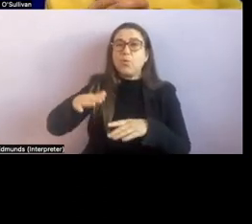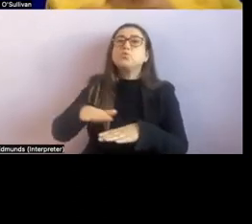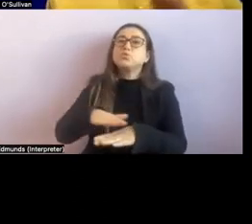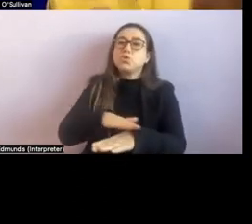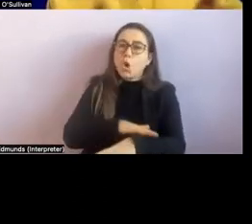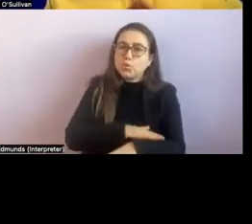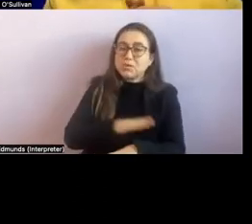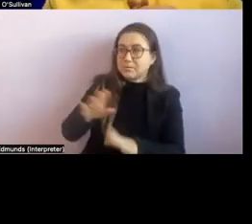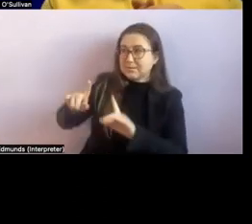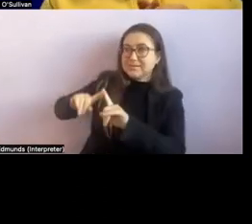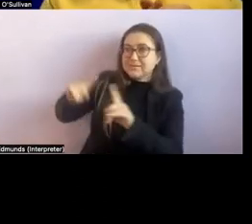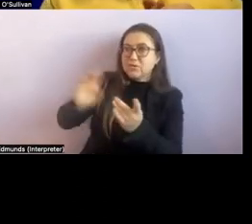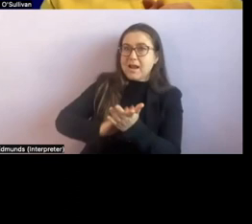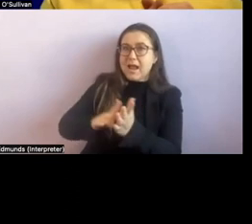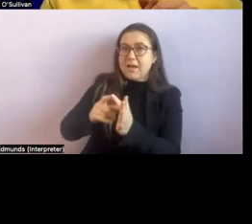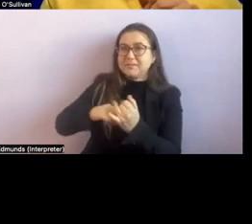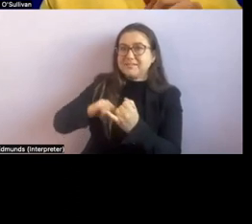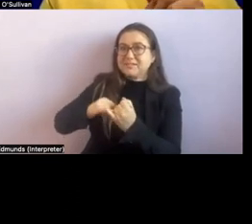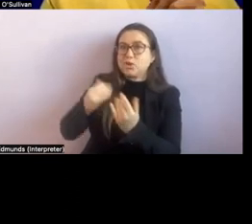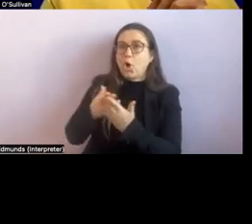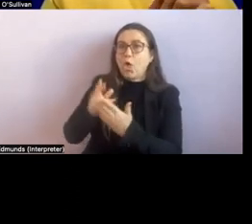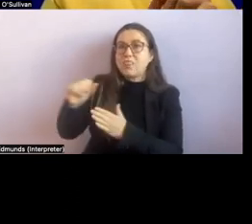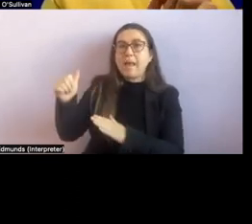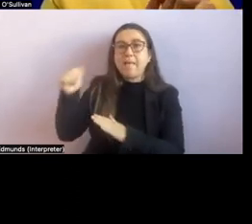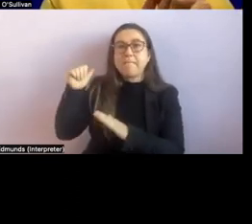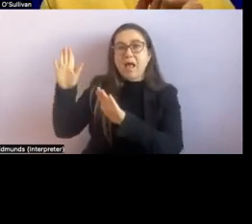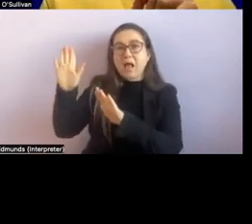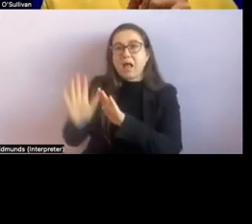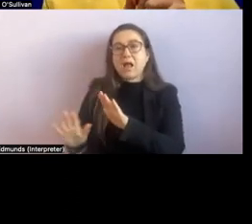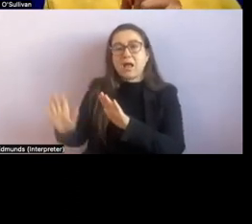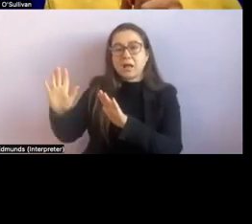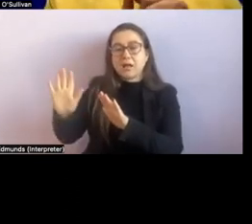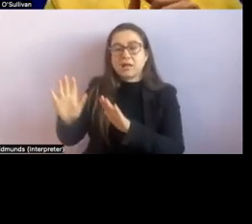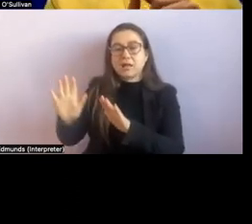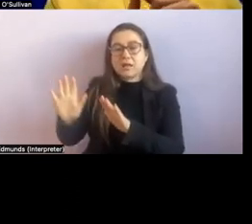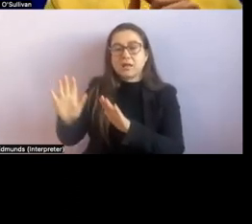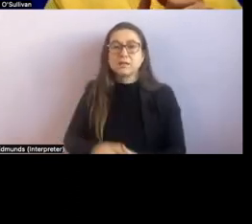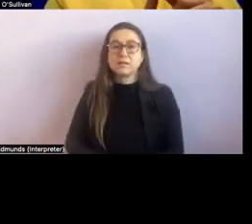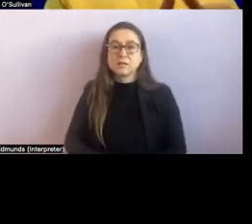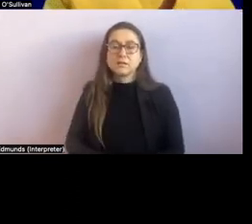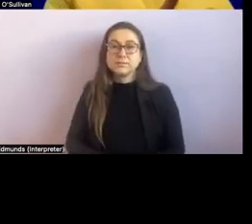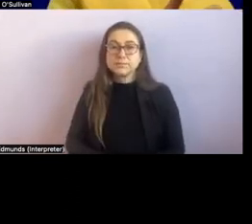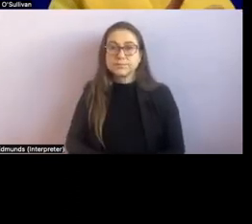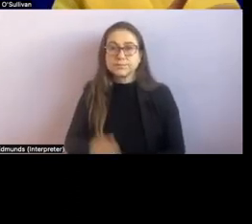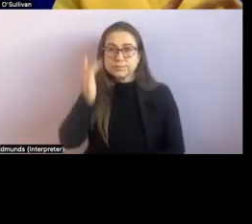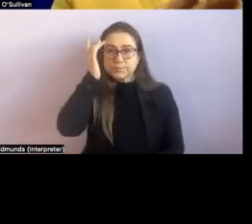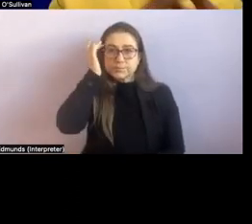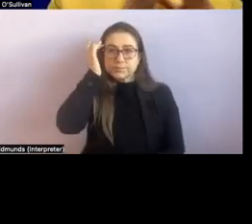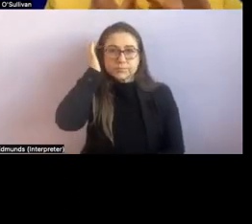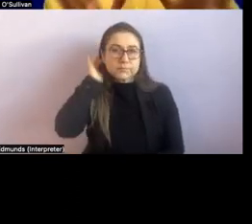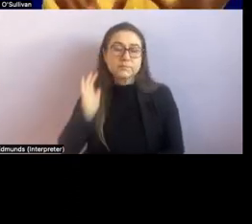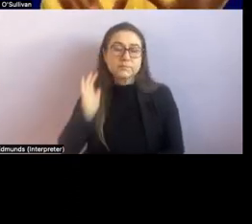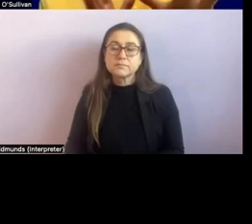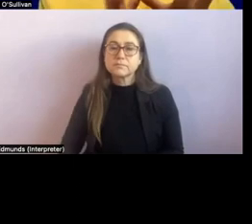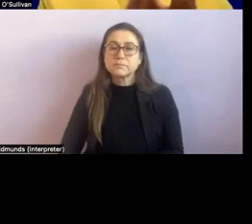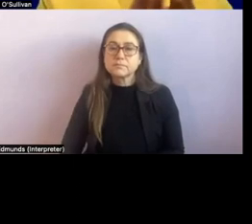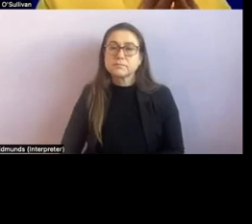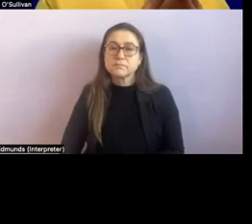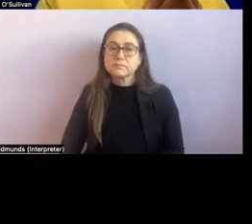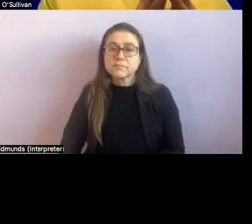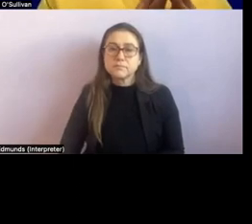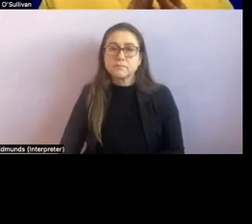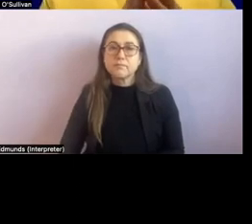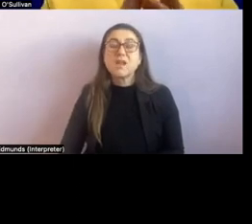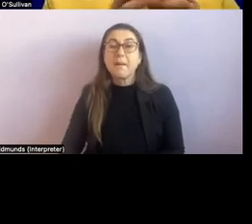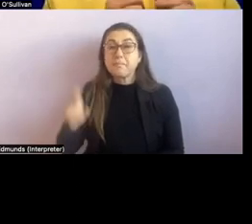there are different things that you could use in in your environment when you're working with people um but stop being the most